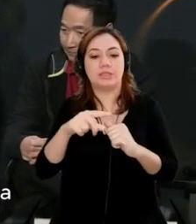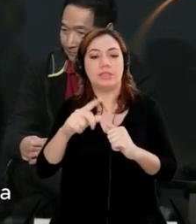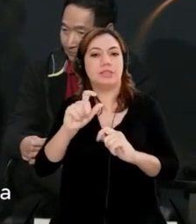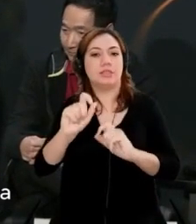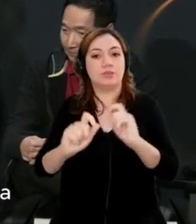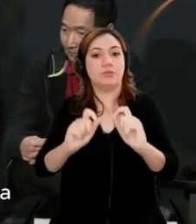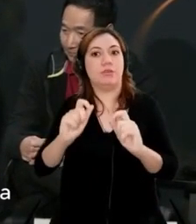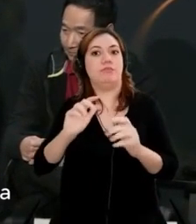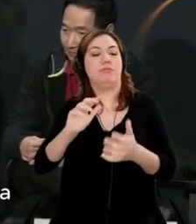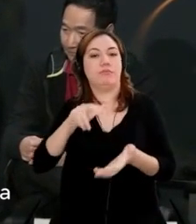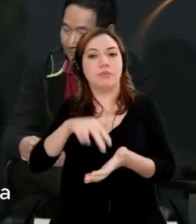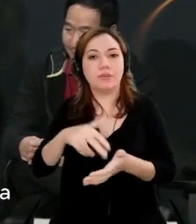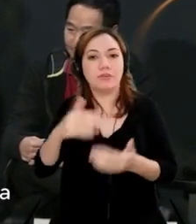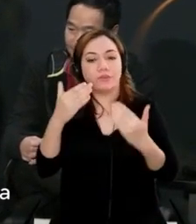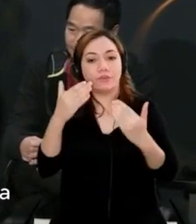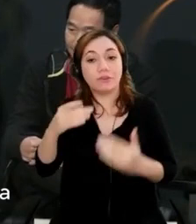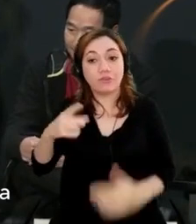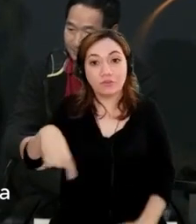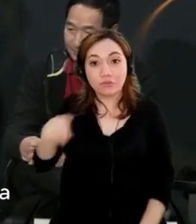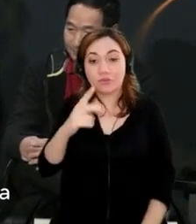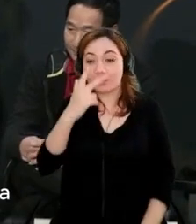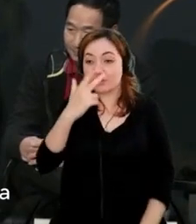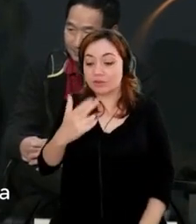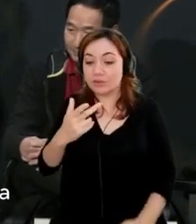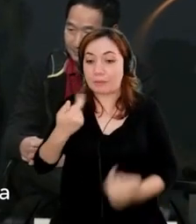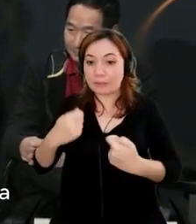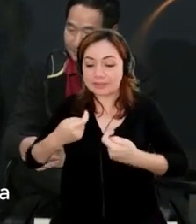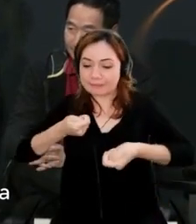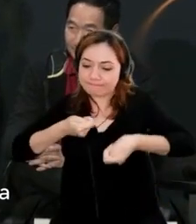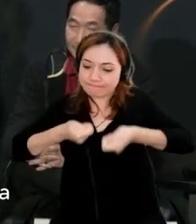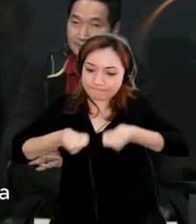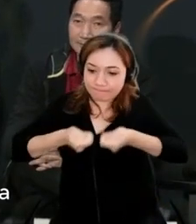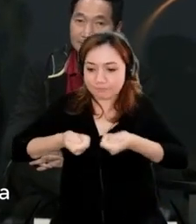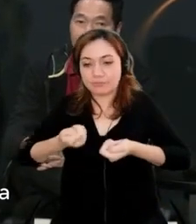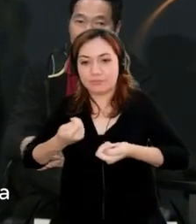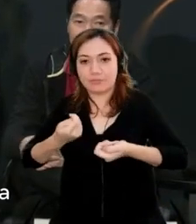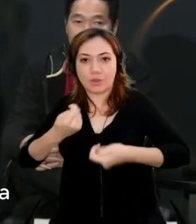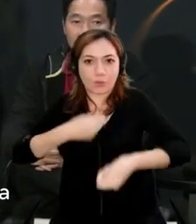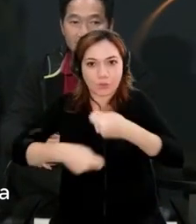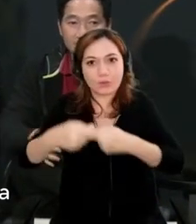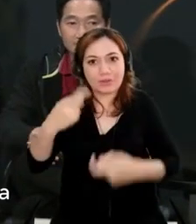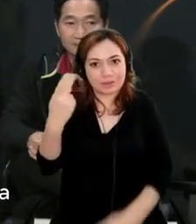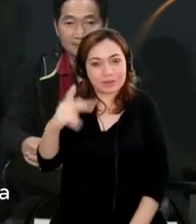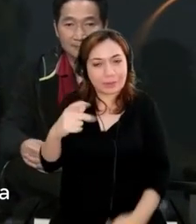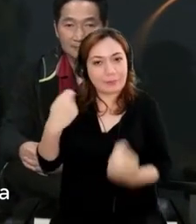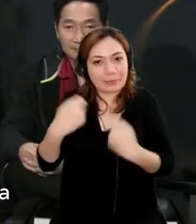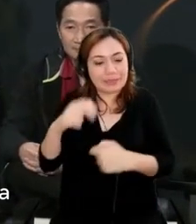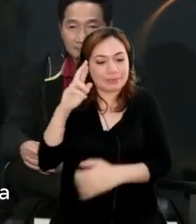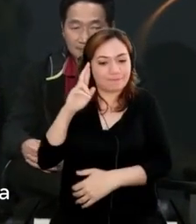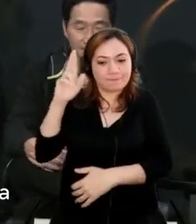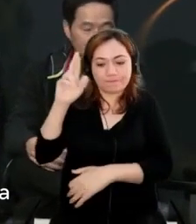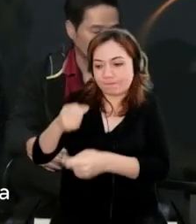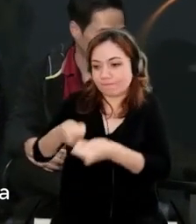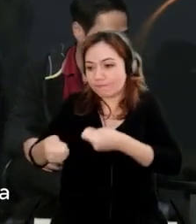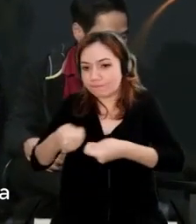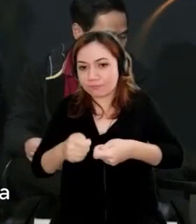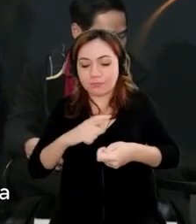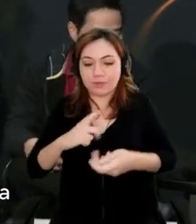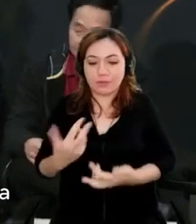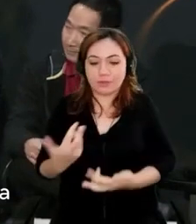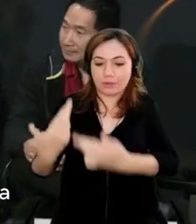running the businesses that we have to run, and you're given the awesome responsibility to also deliver